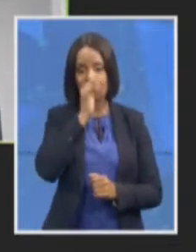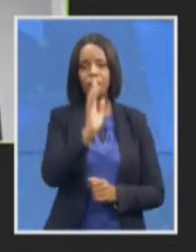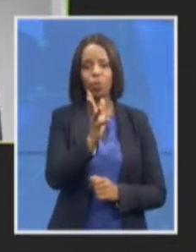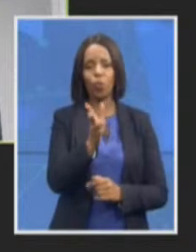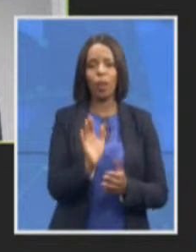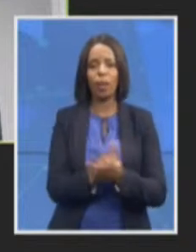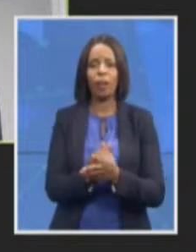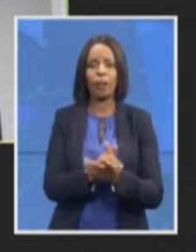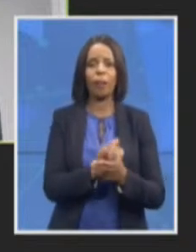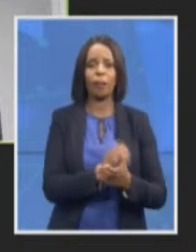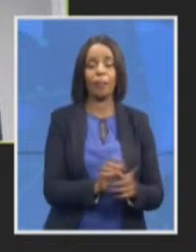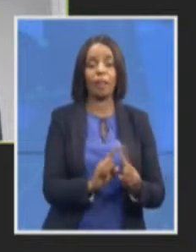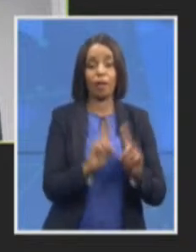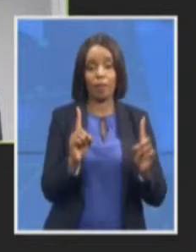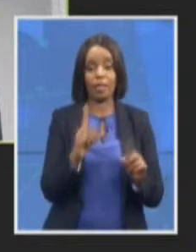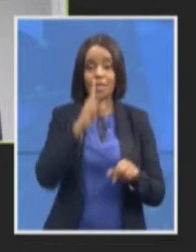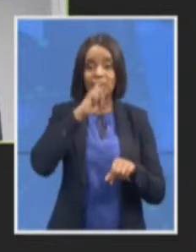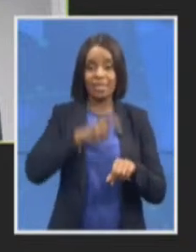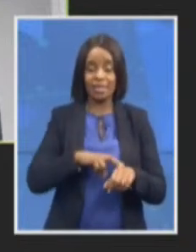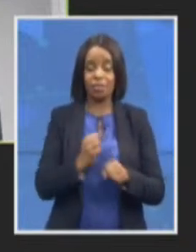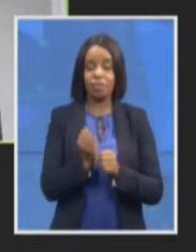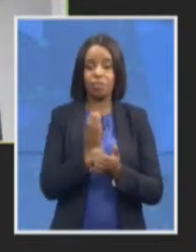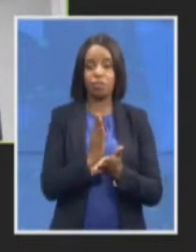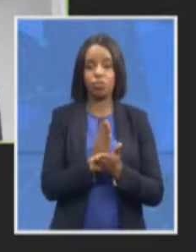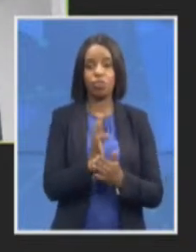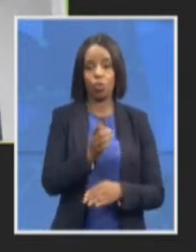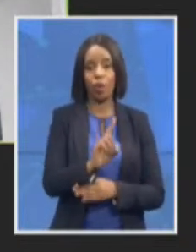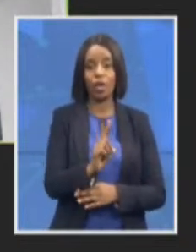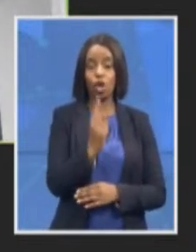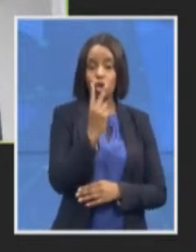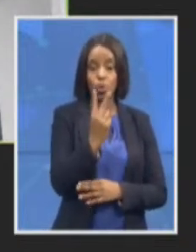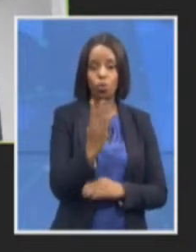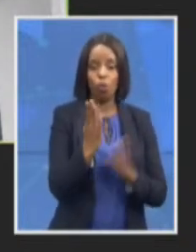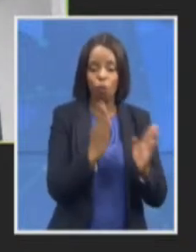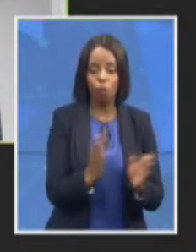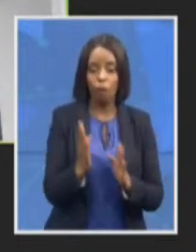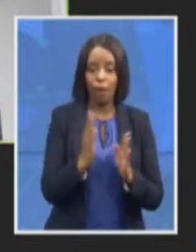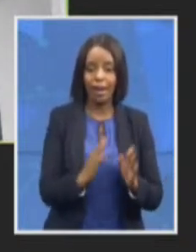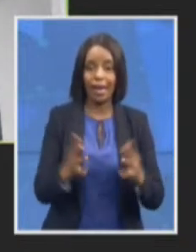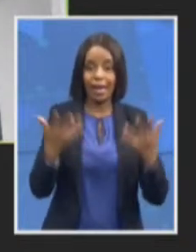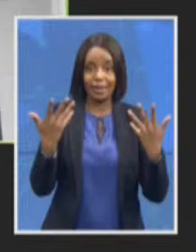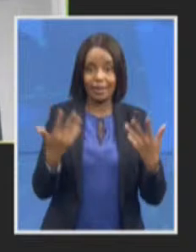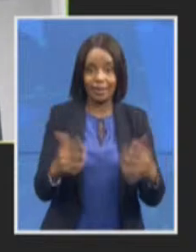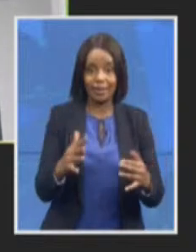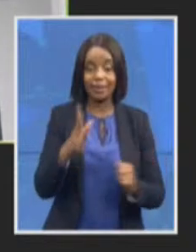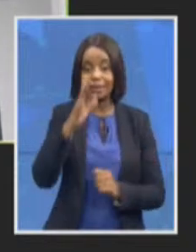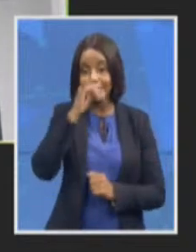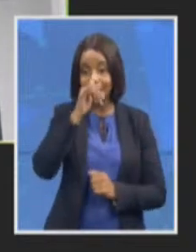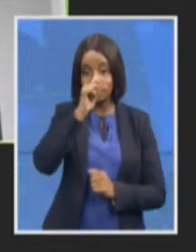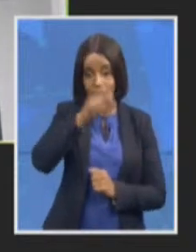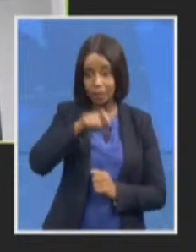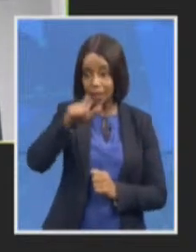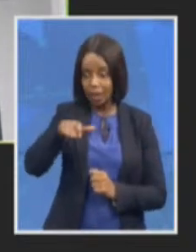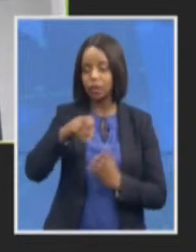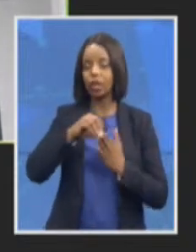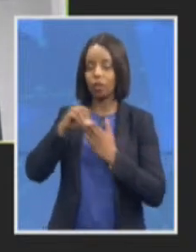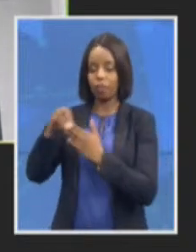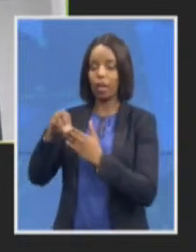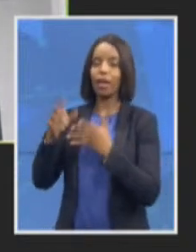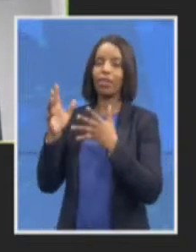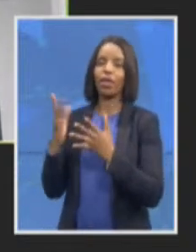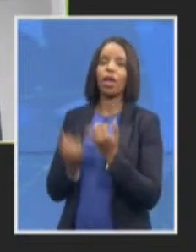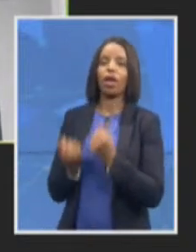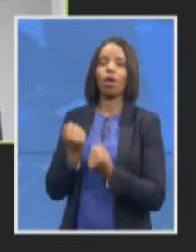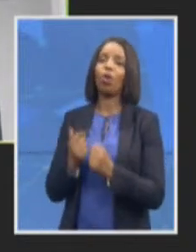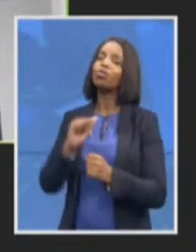true organized criminals are brought to court and not the runners on the ground there are many areas that we need to focus on together with our